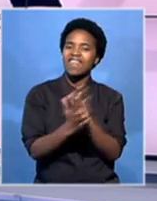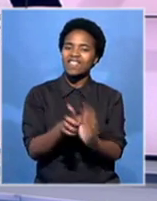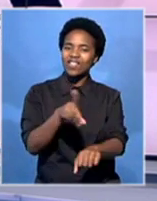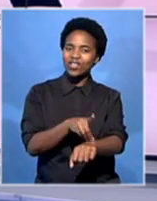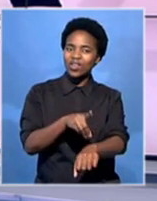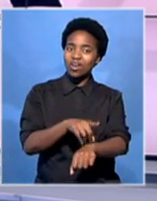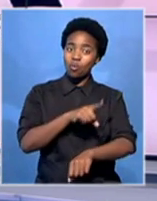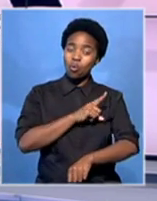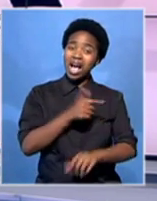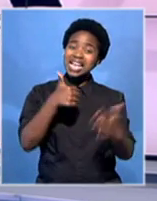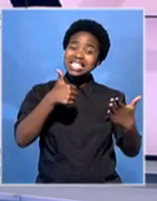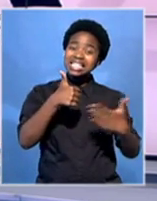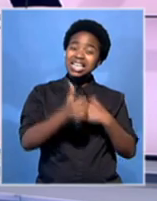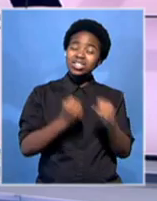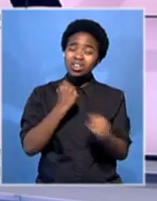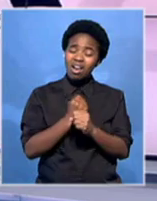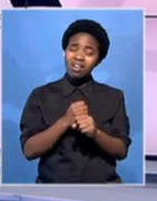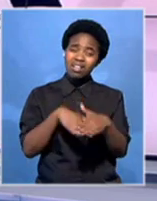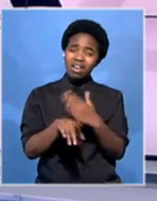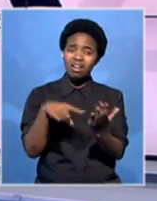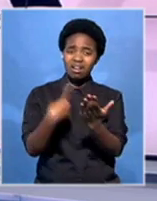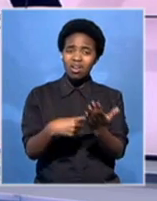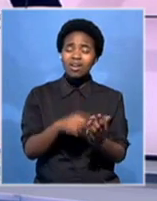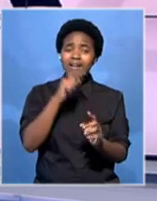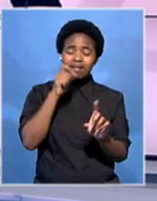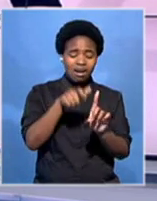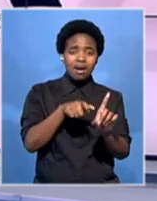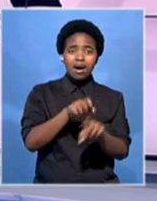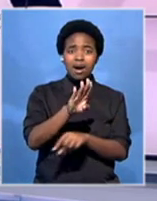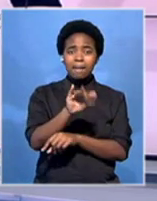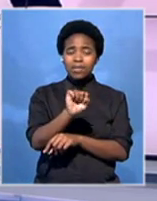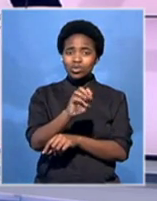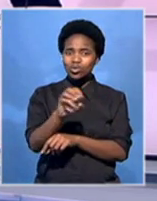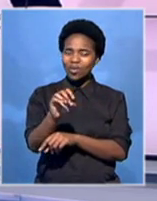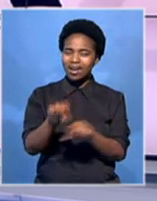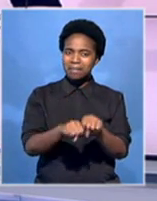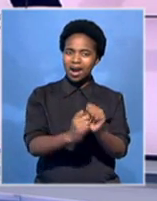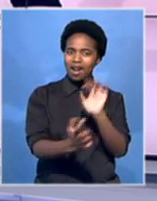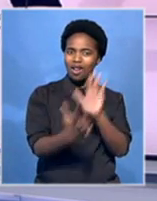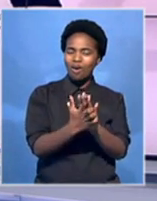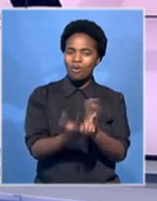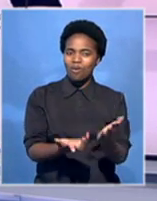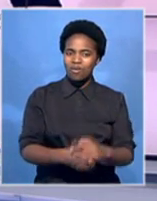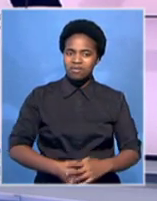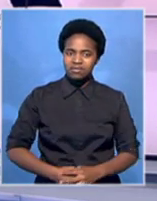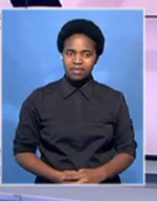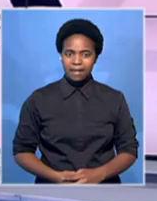a six-year-long inquiry. It ruled that Besson contravened international protocols and conventions.